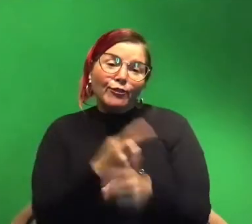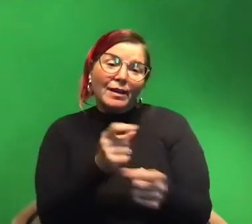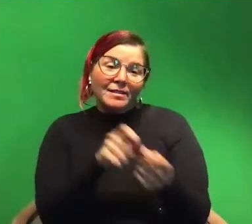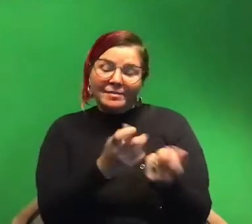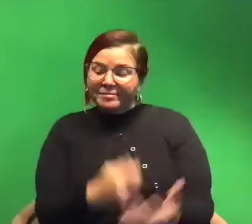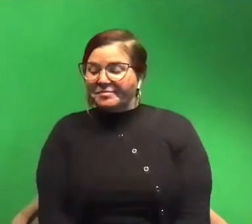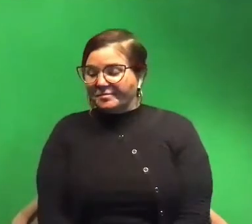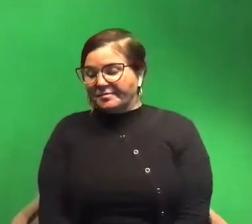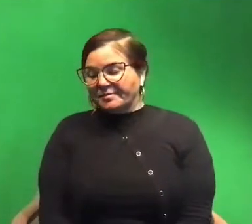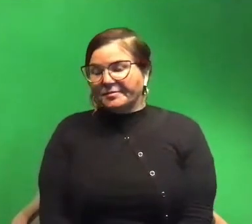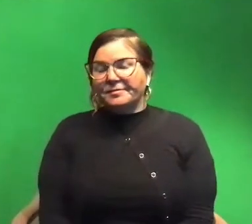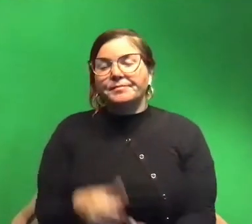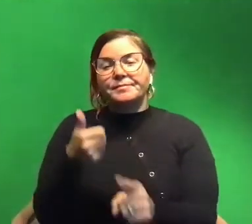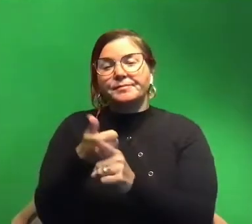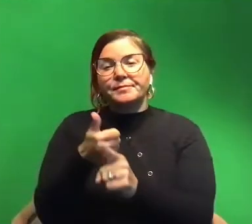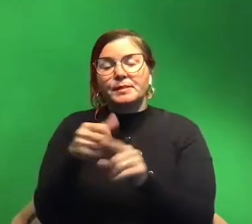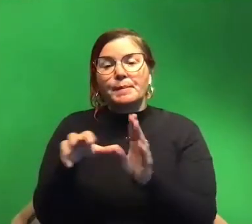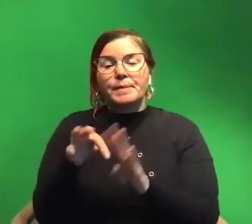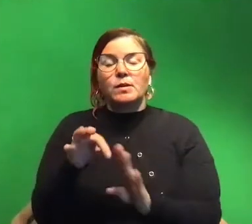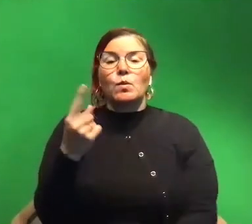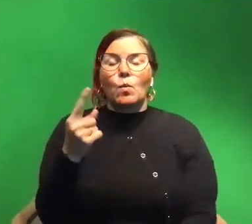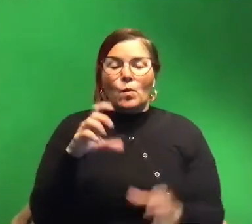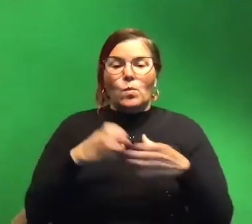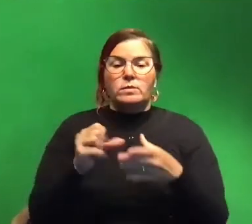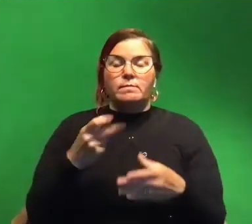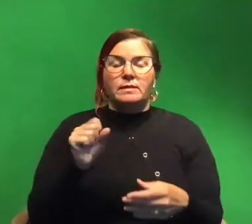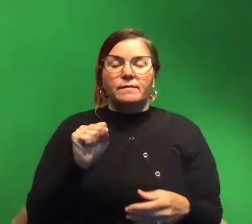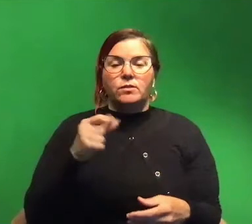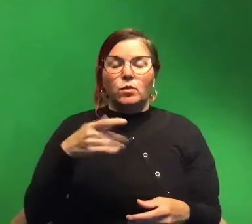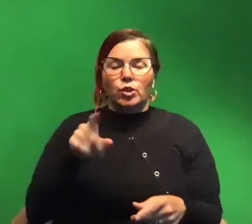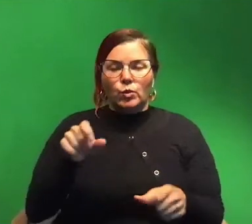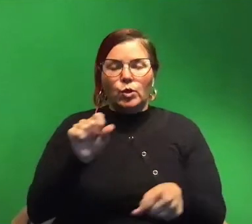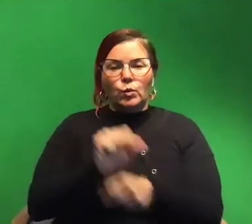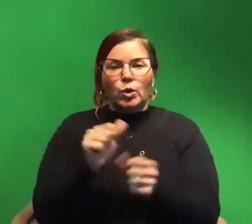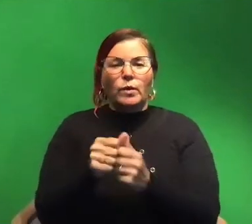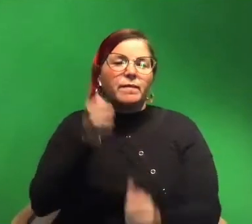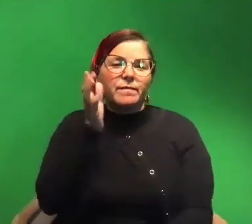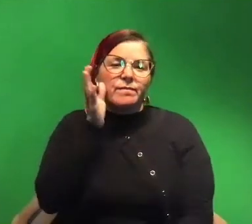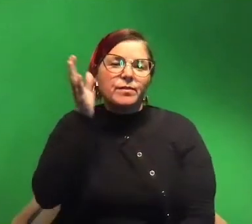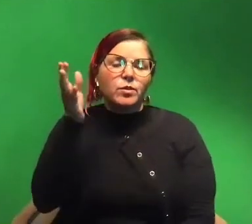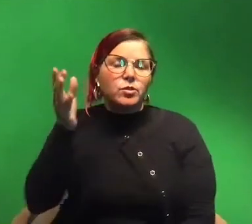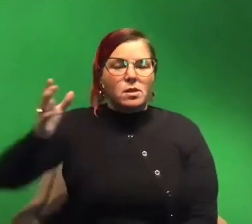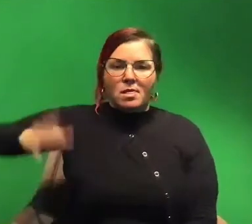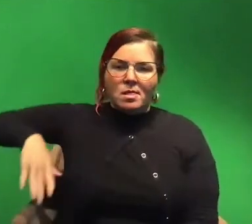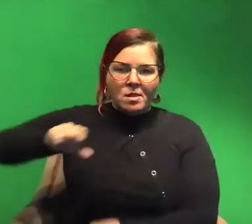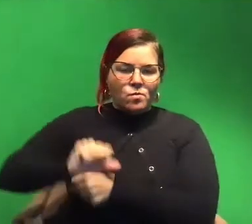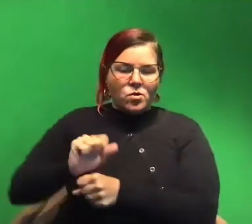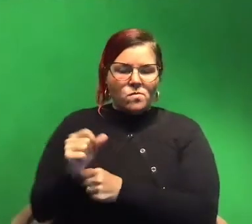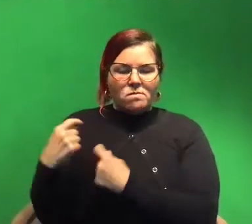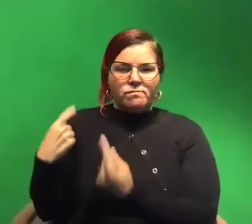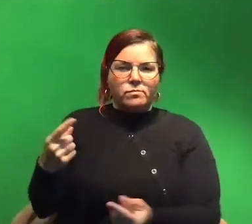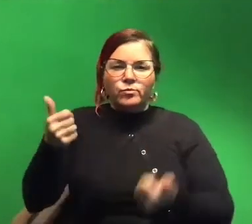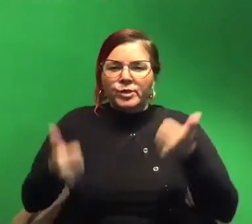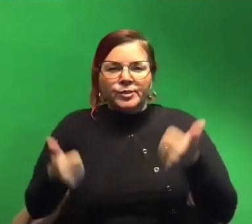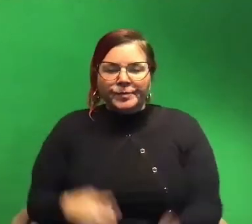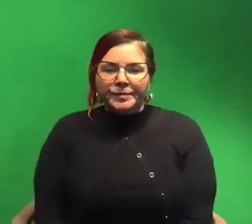um if you could pick one species of squid that you could work with in the future that you haven't worked with in the past what squid would it